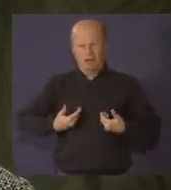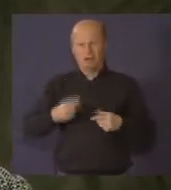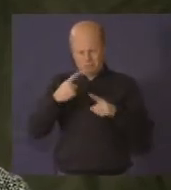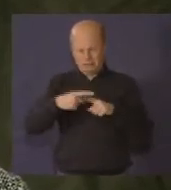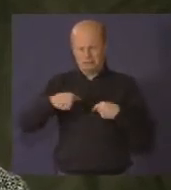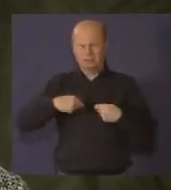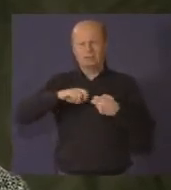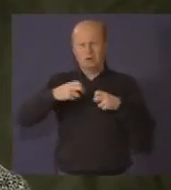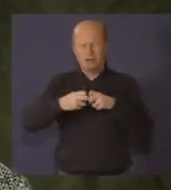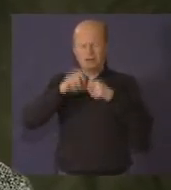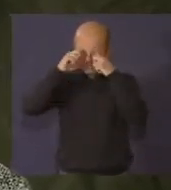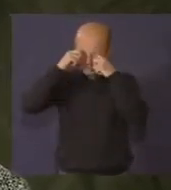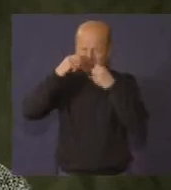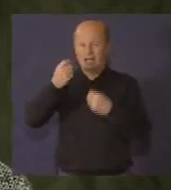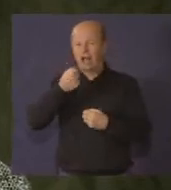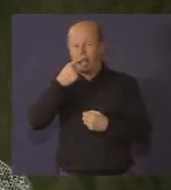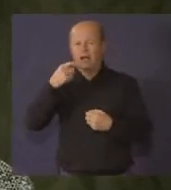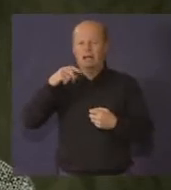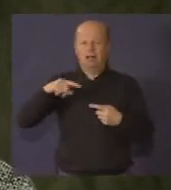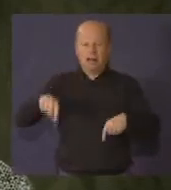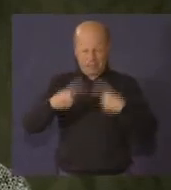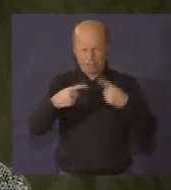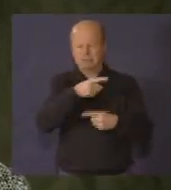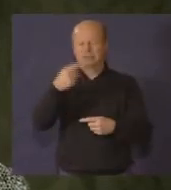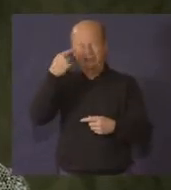myself, to be believed.